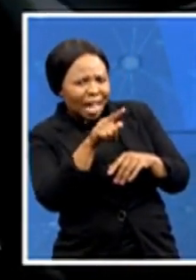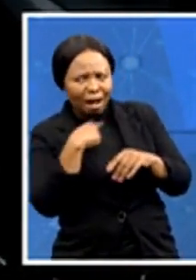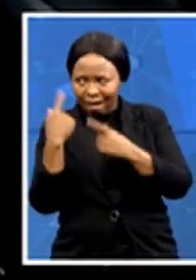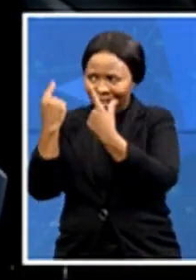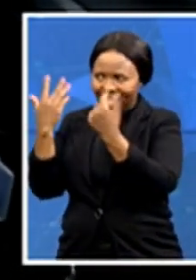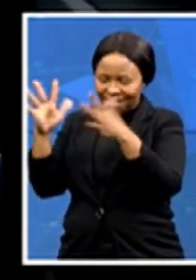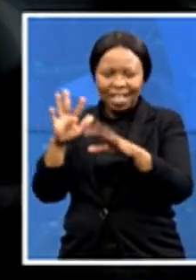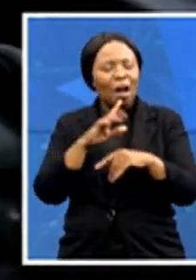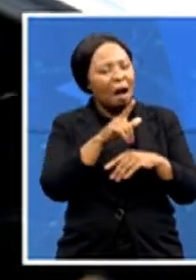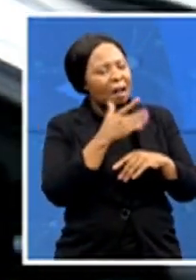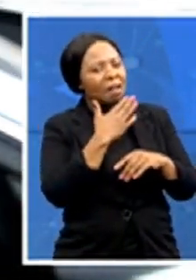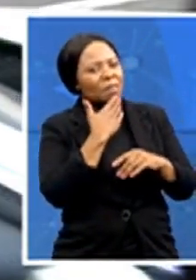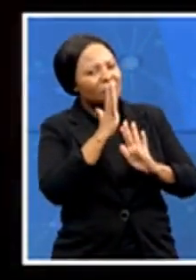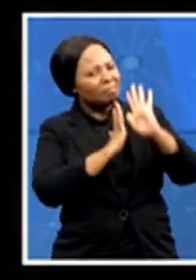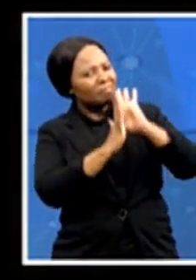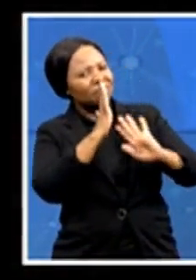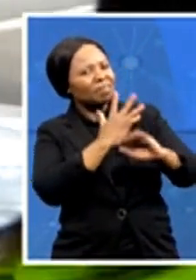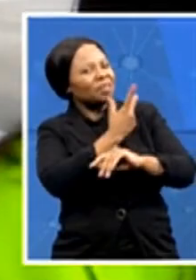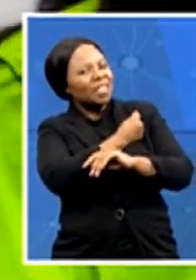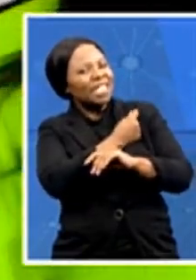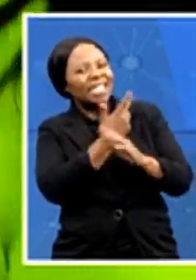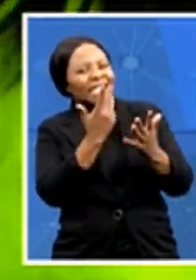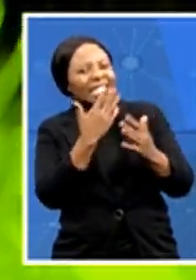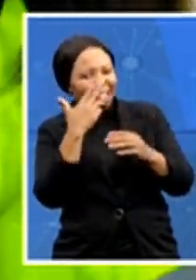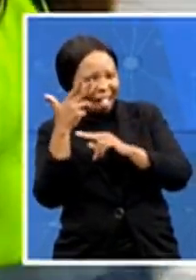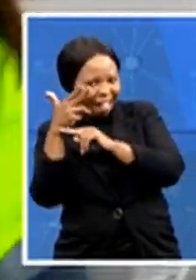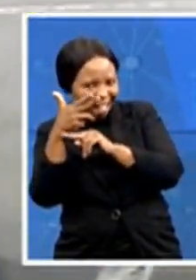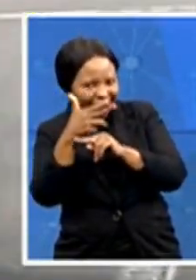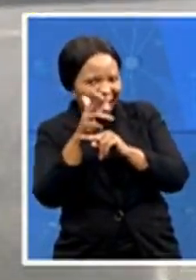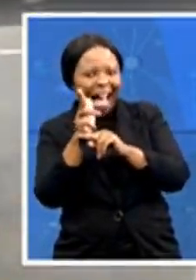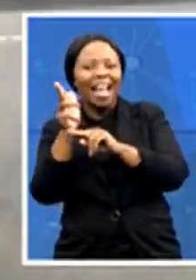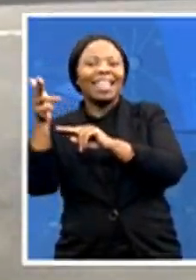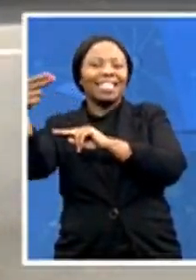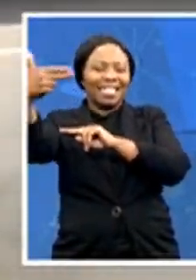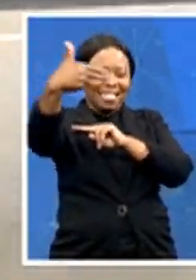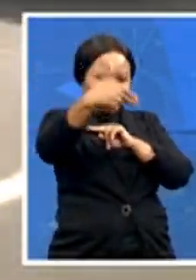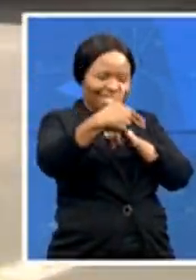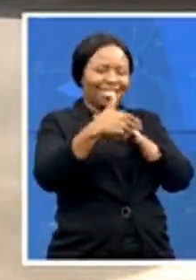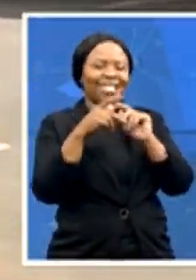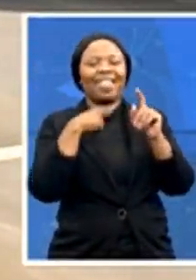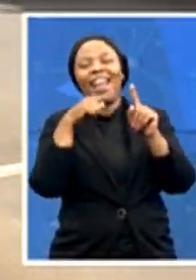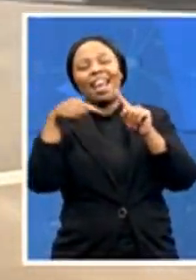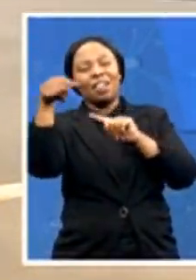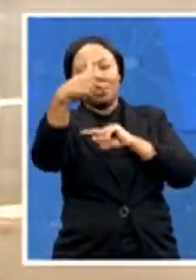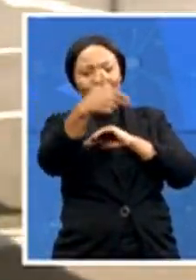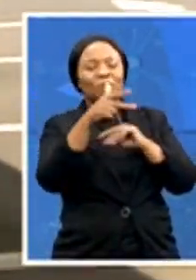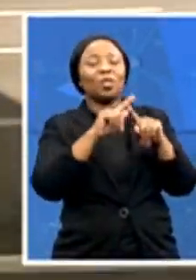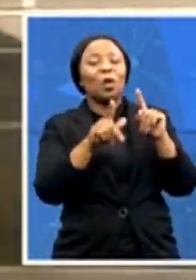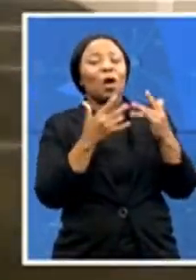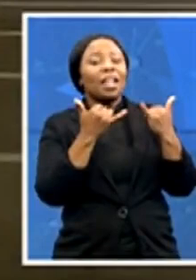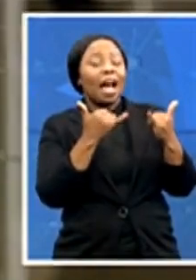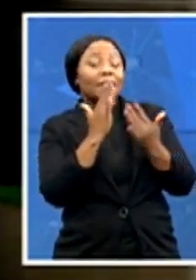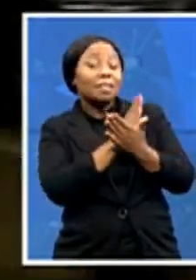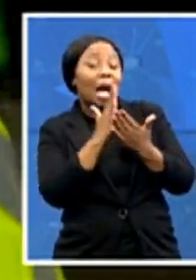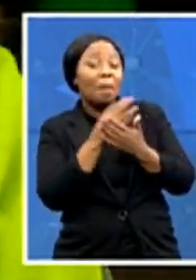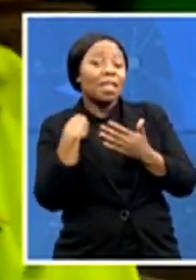vaccinating. Should we come around to you? Let's come around to you. Let's go around. So we're just going to be speaking to some of the young people. So it seems as though, you